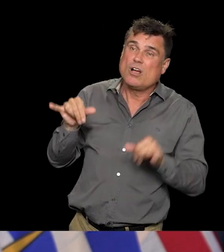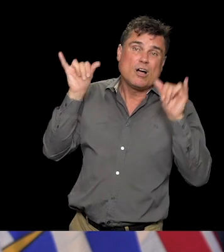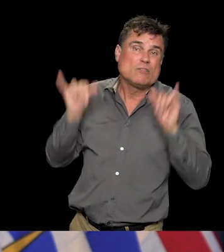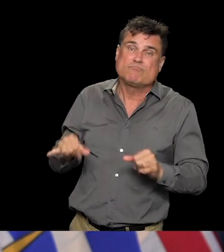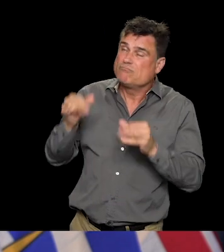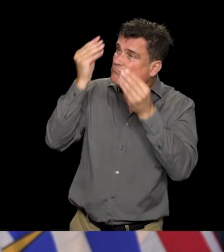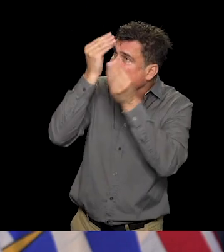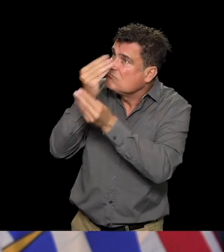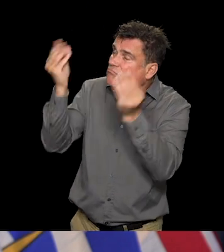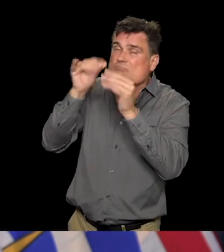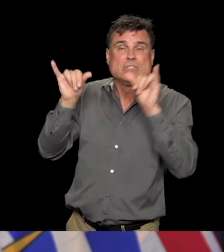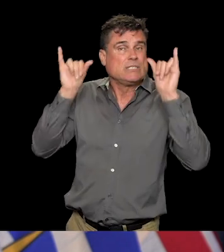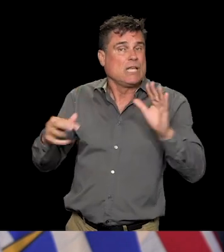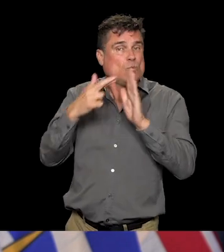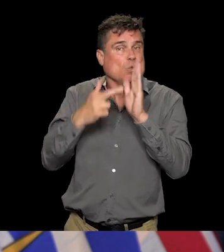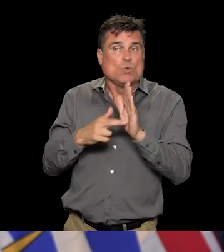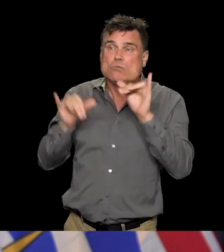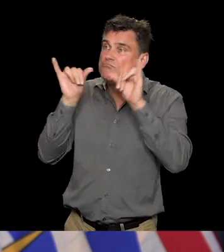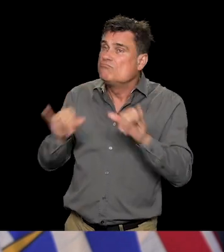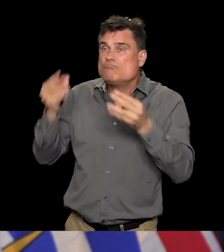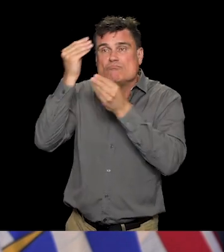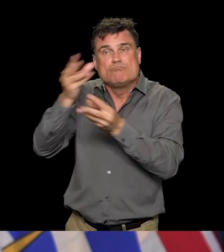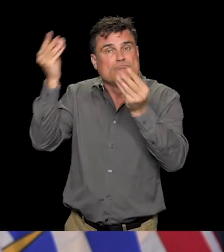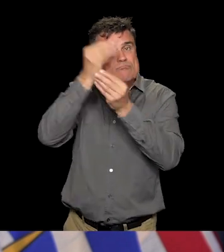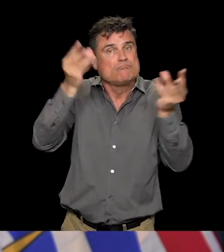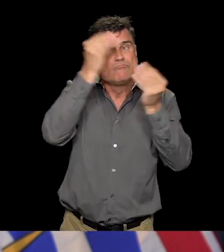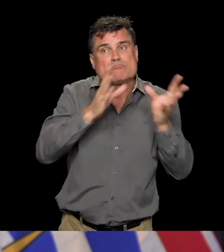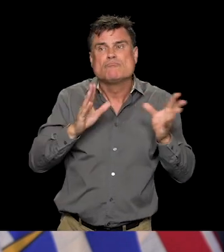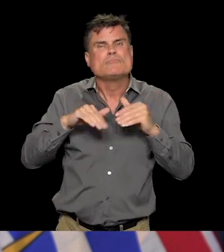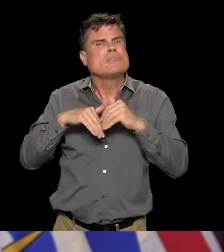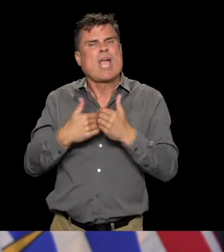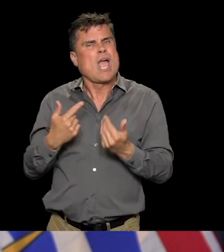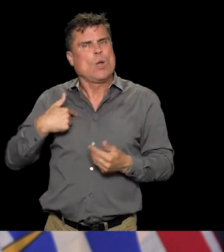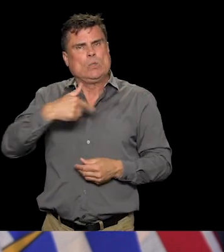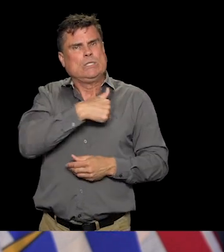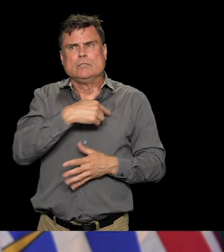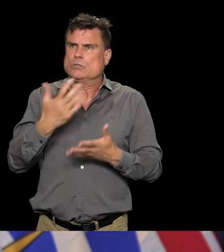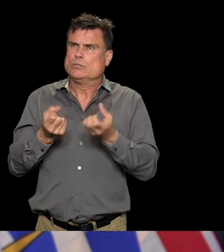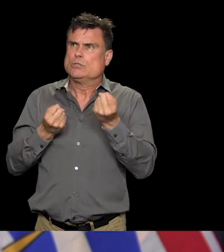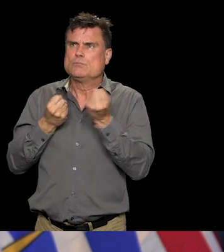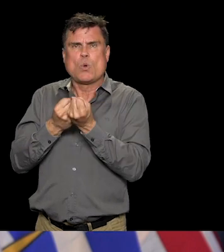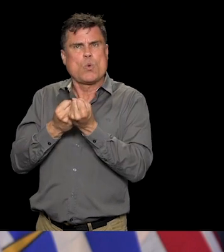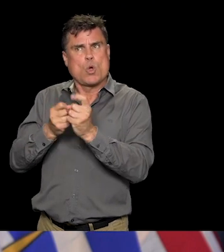-racism causes in a way that does not add to any risk in our communities.